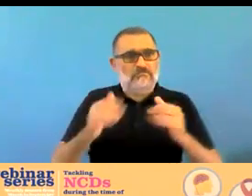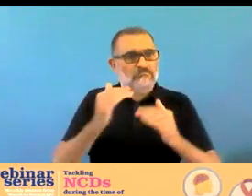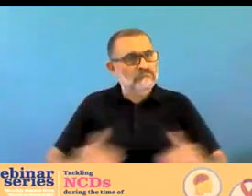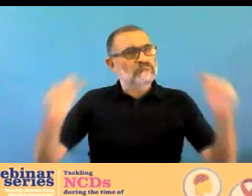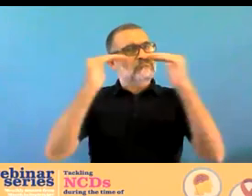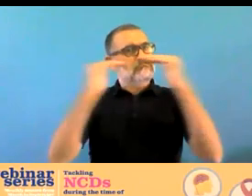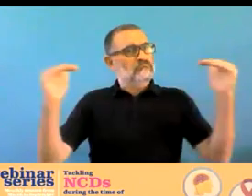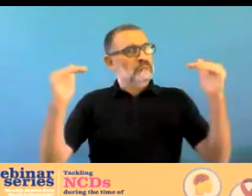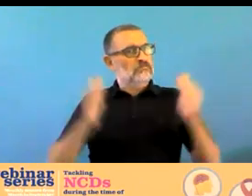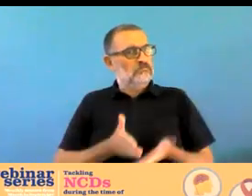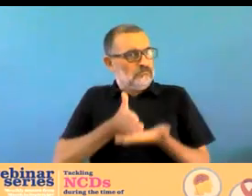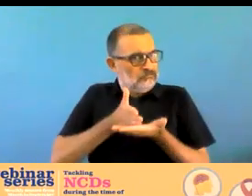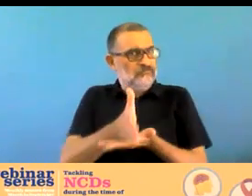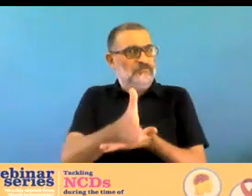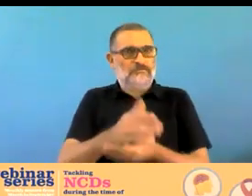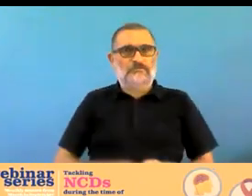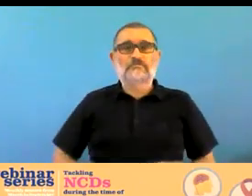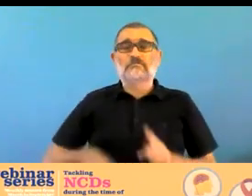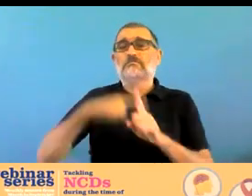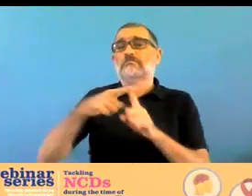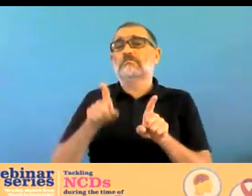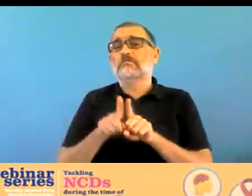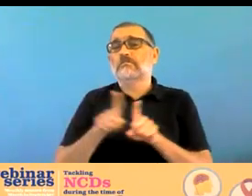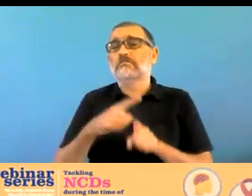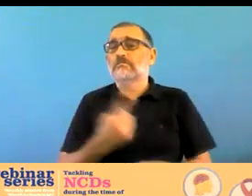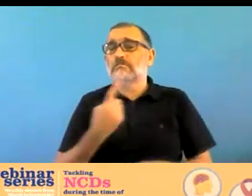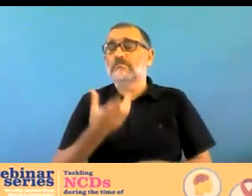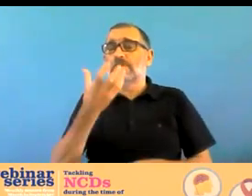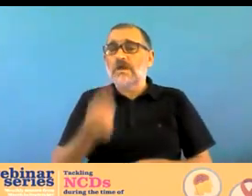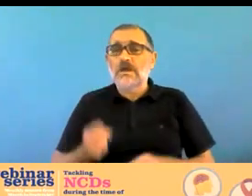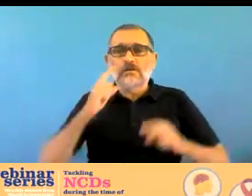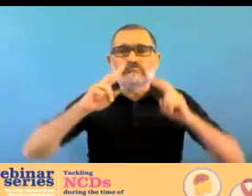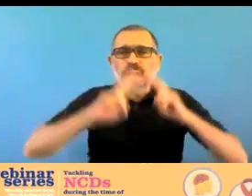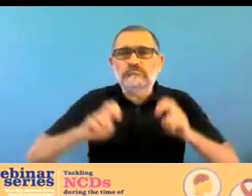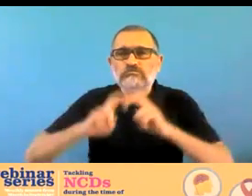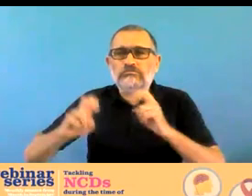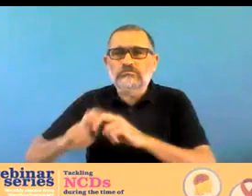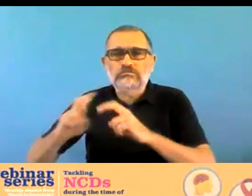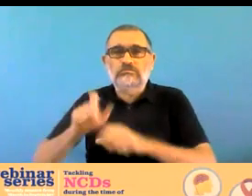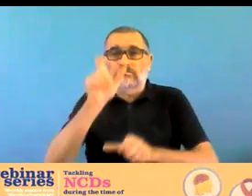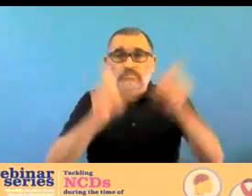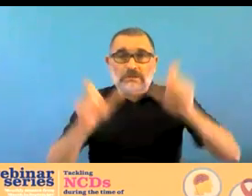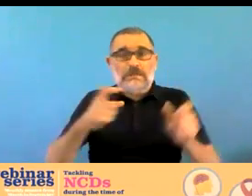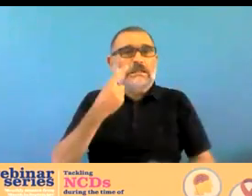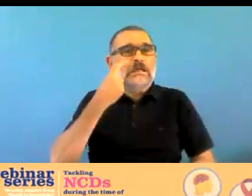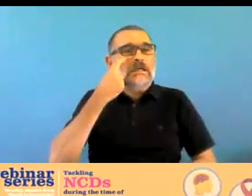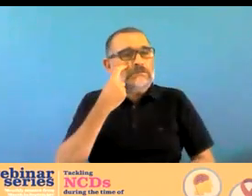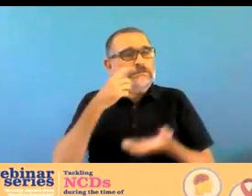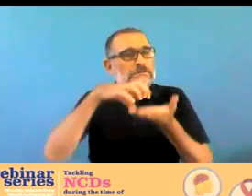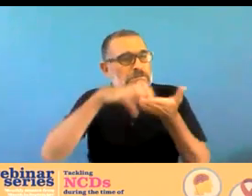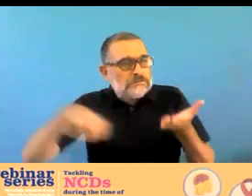in high-risk groups or vulnerable groups about which we spoke earlier and we also